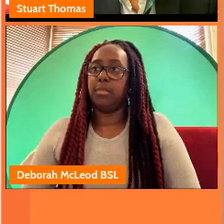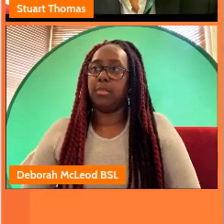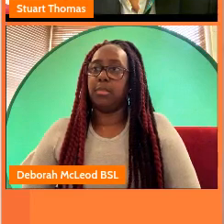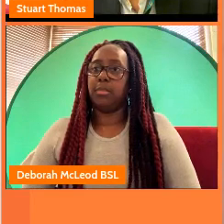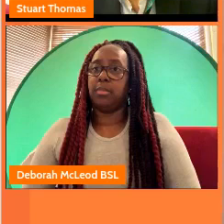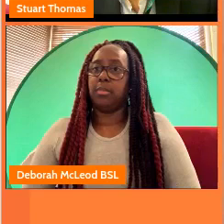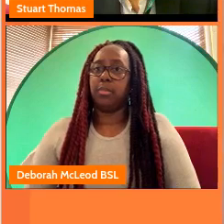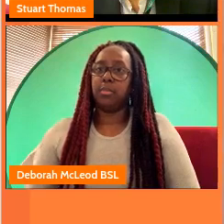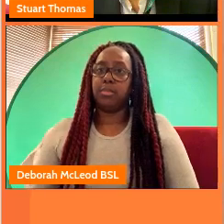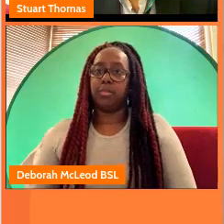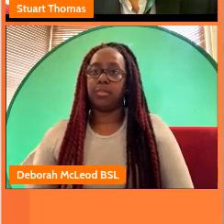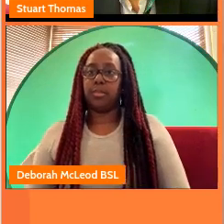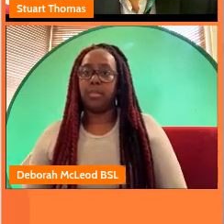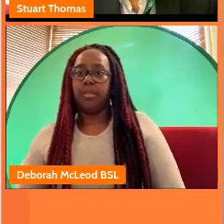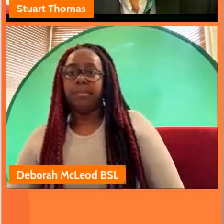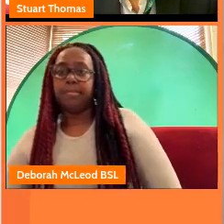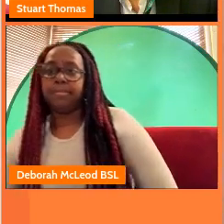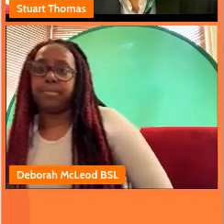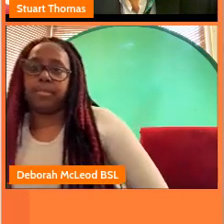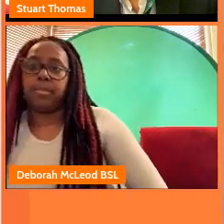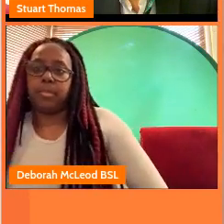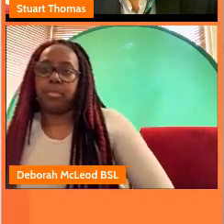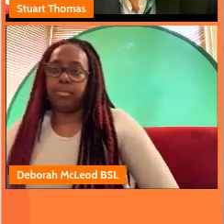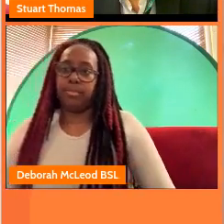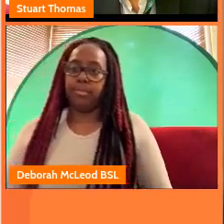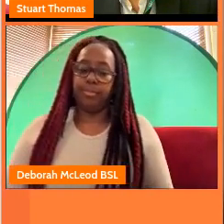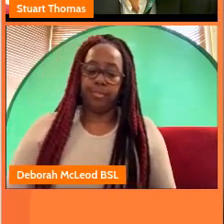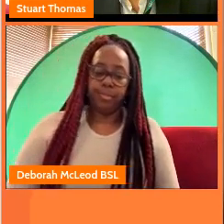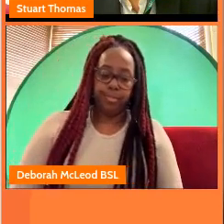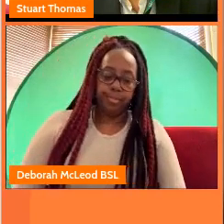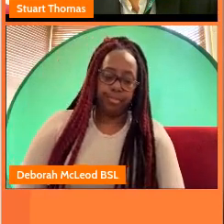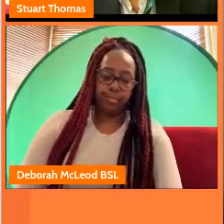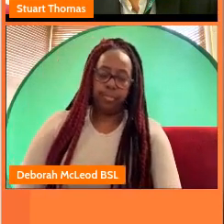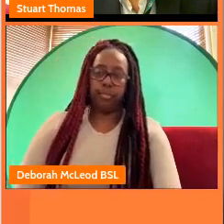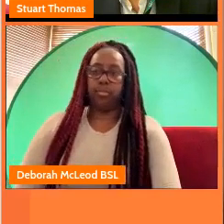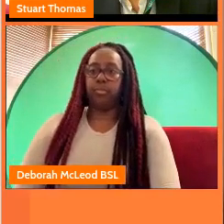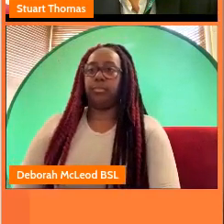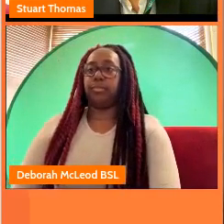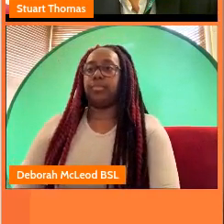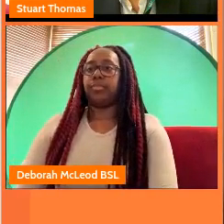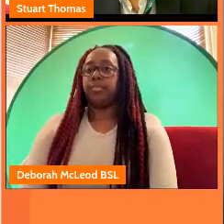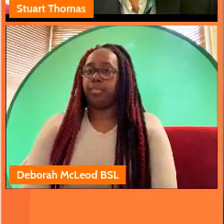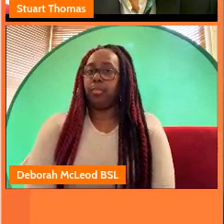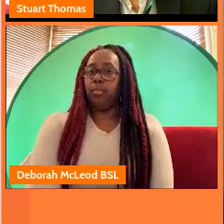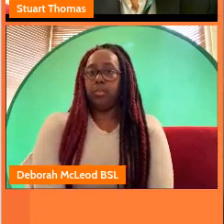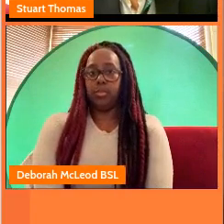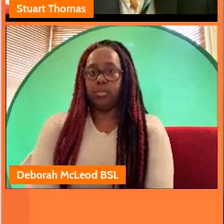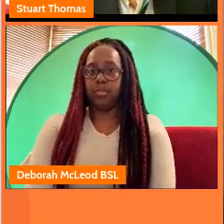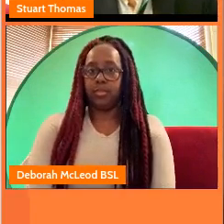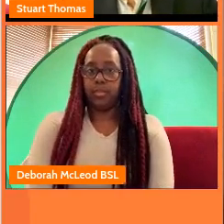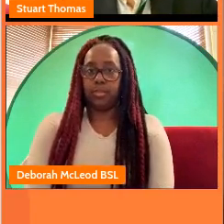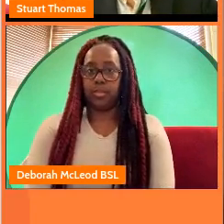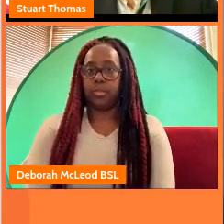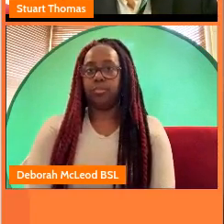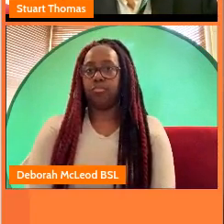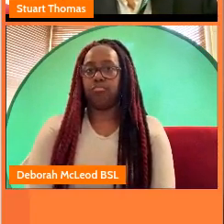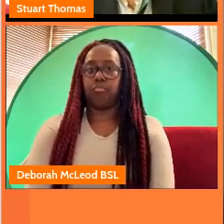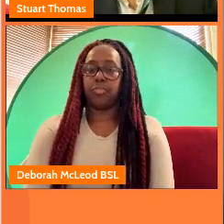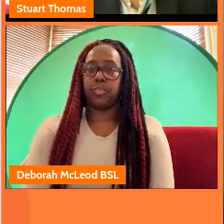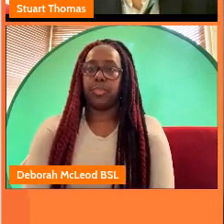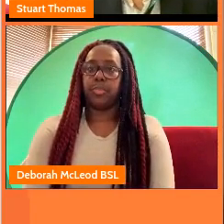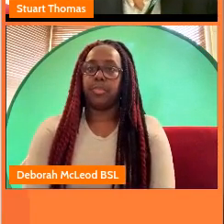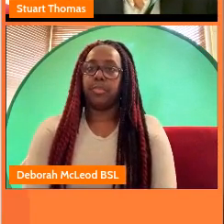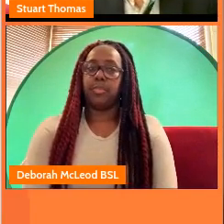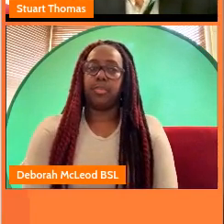is so much talent and if you don't nurture it and if you don't help those people they're either going to leave the industry or they're going to leave the area because they